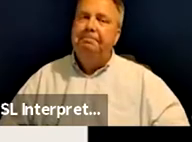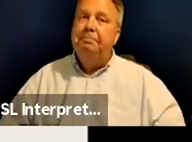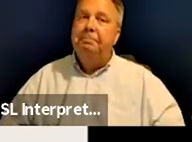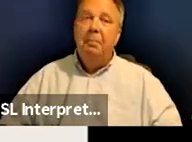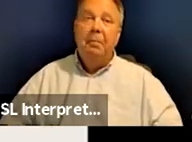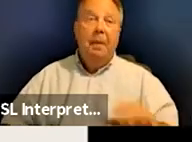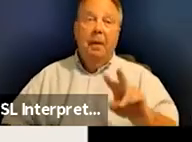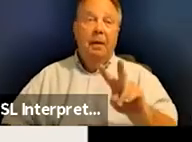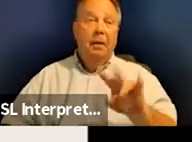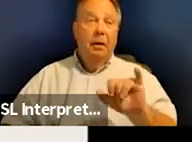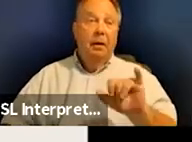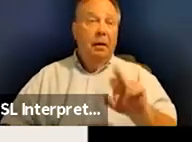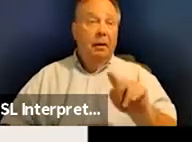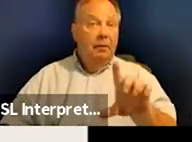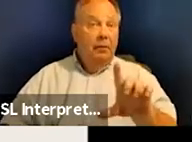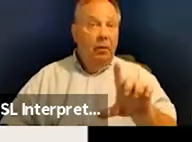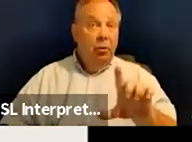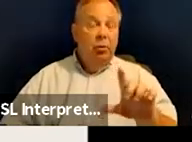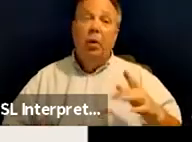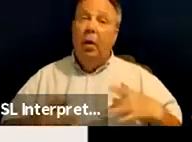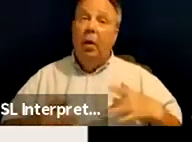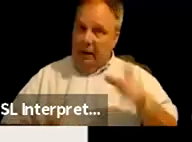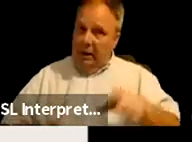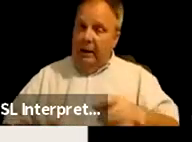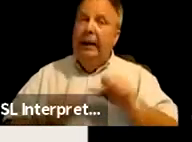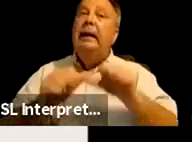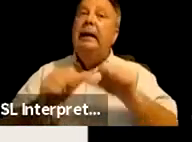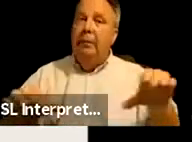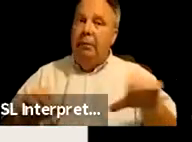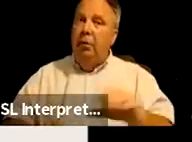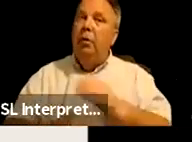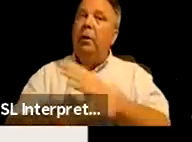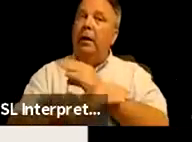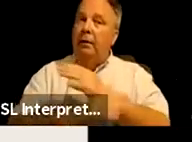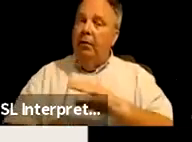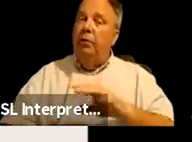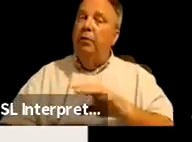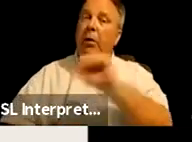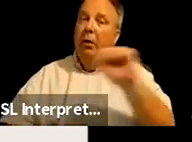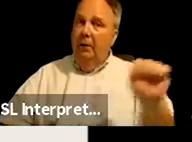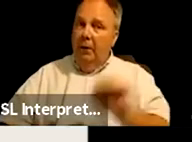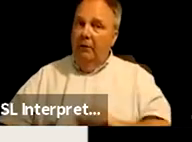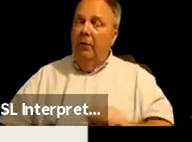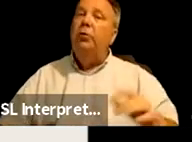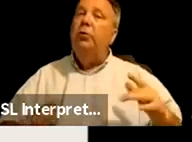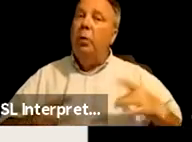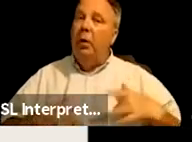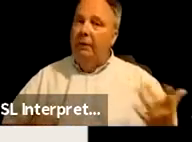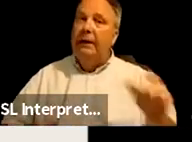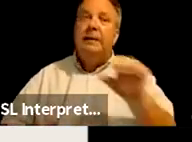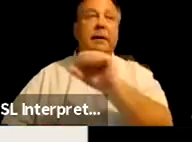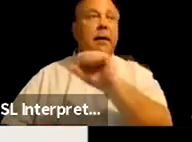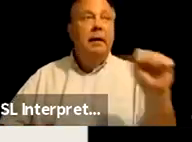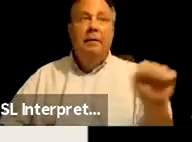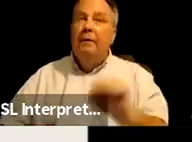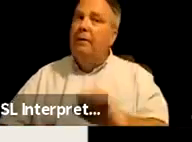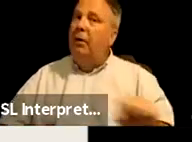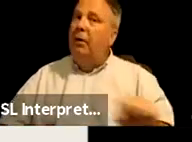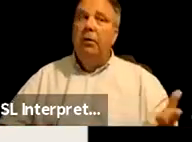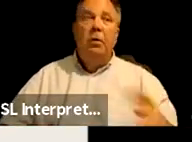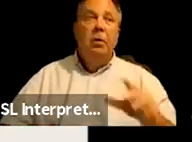virtual events. We need to keep doing virtual events. Um, virtual events, virtual, you know,